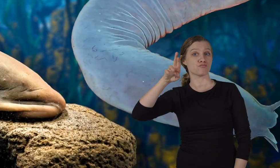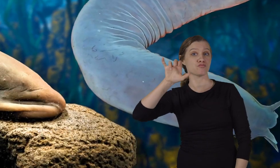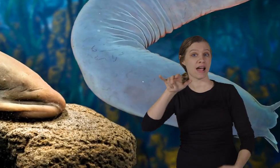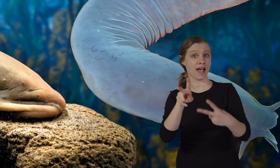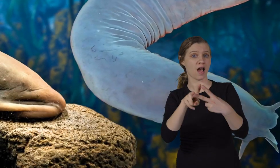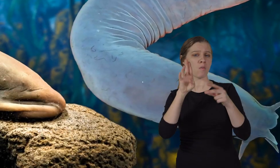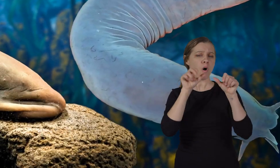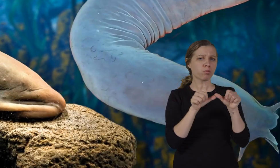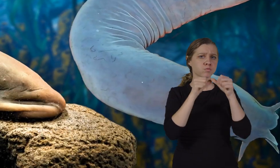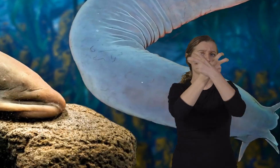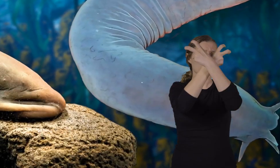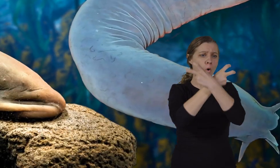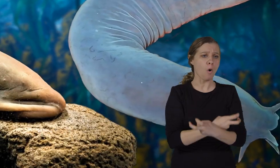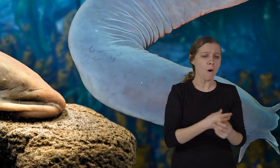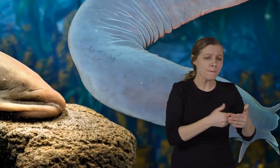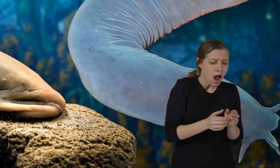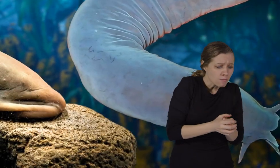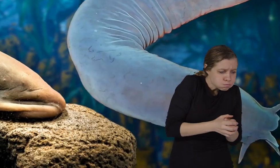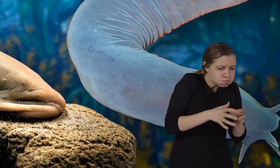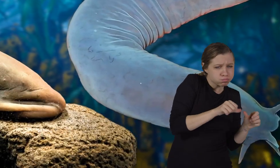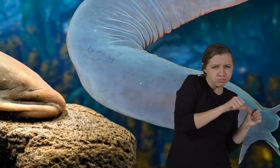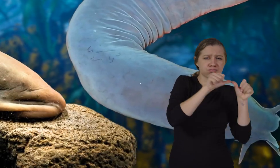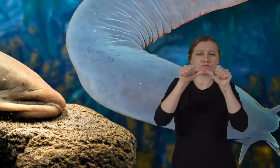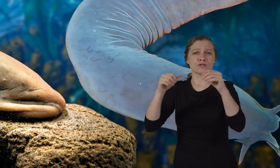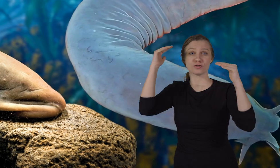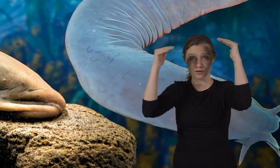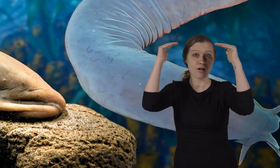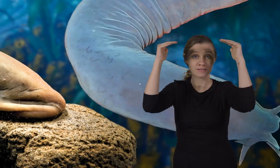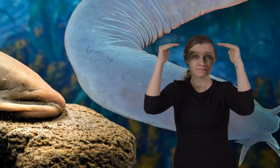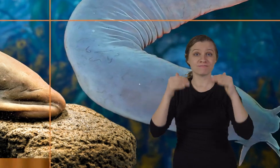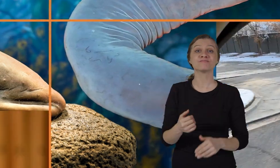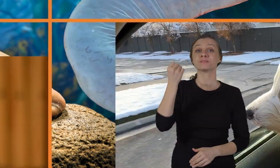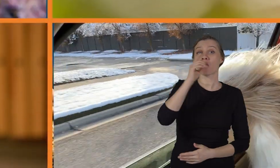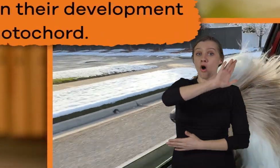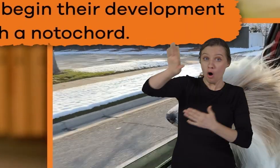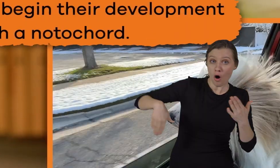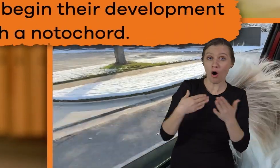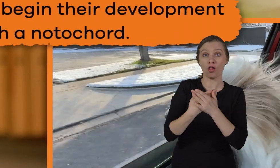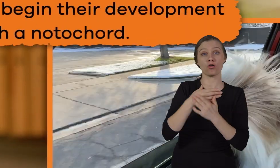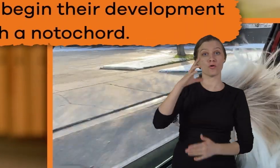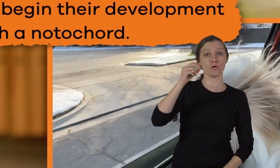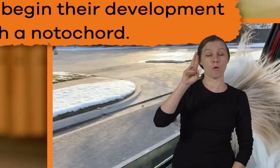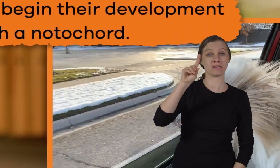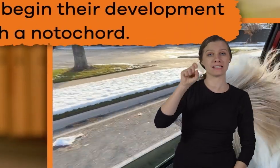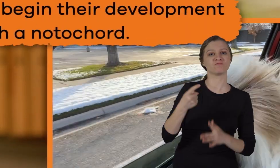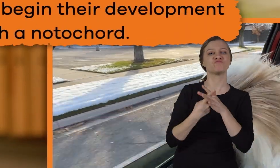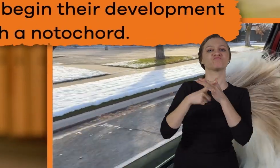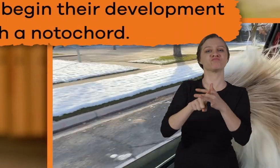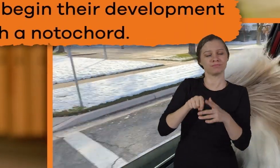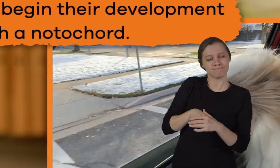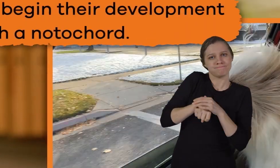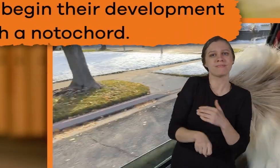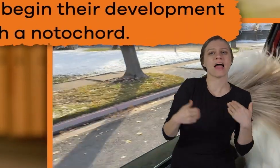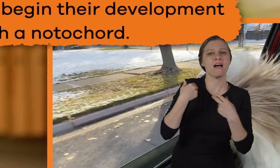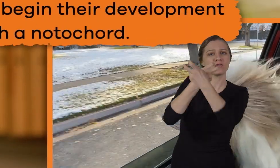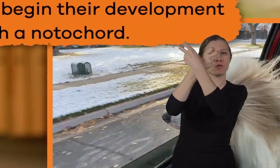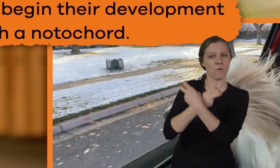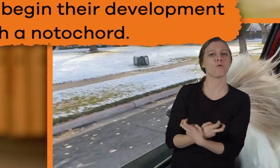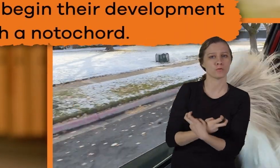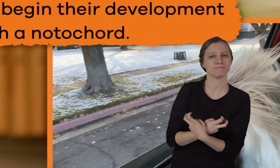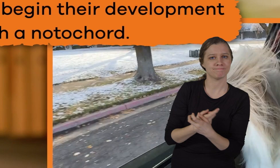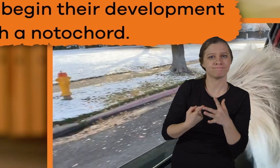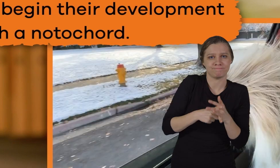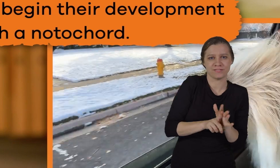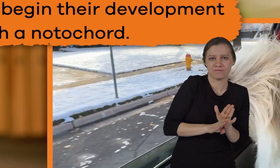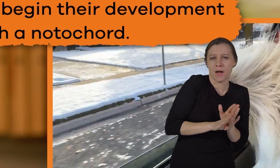the lamprey that retain their notochord into adulthood. But all Chordates begin their development with